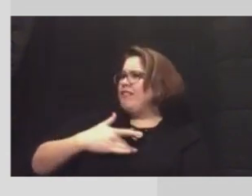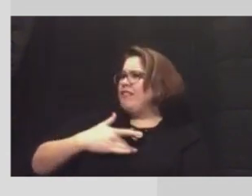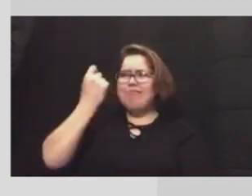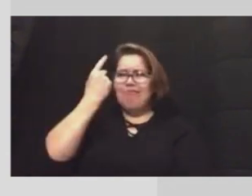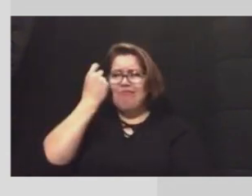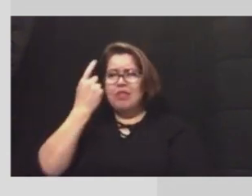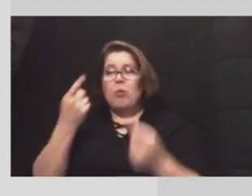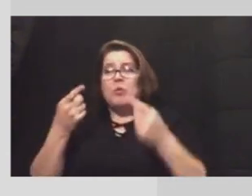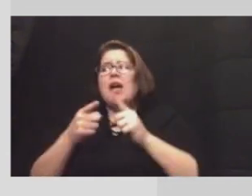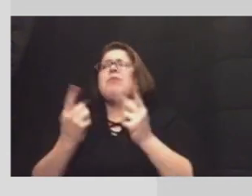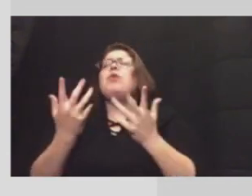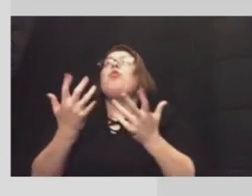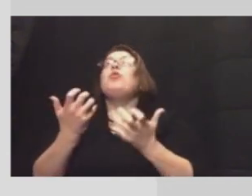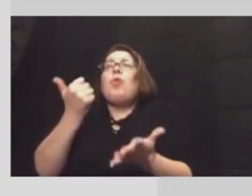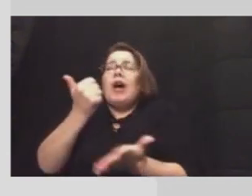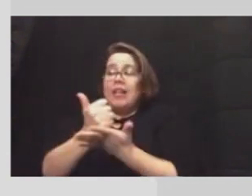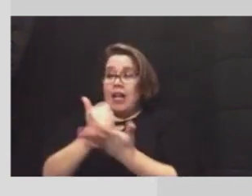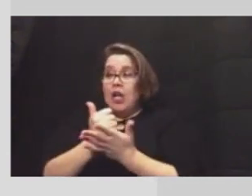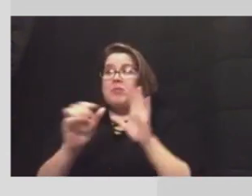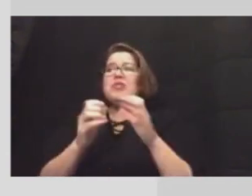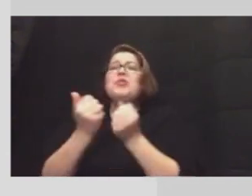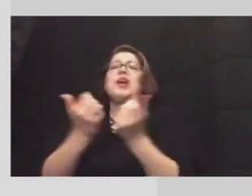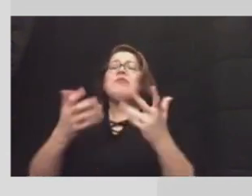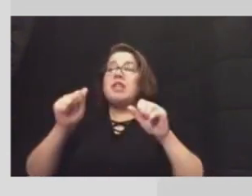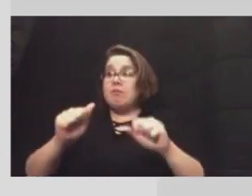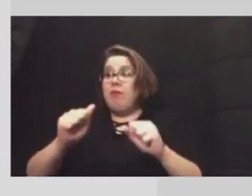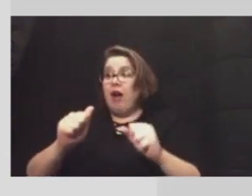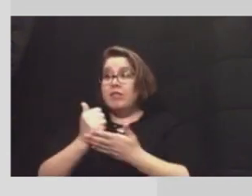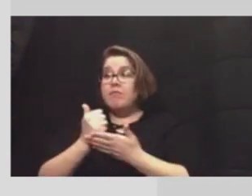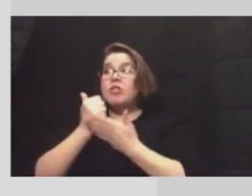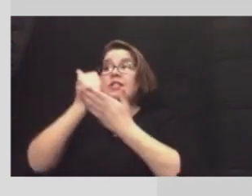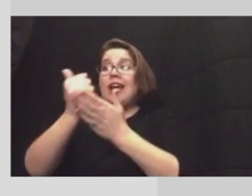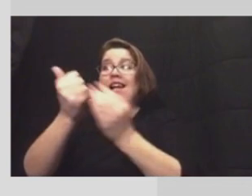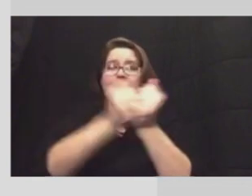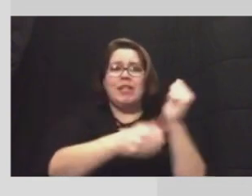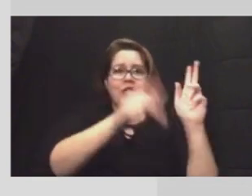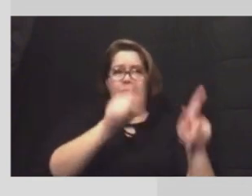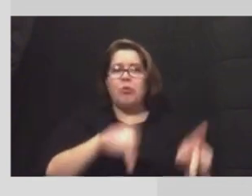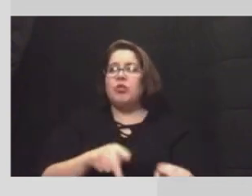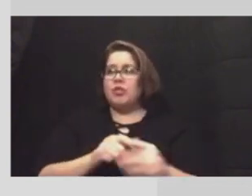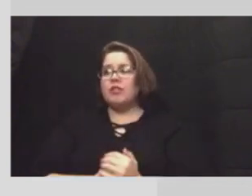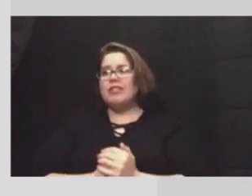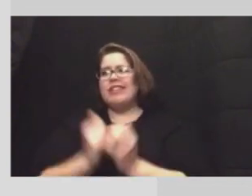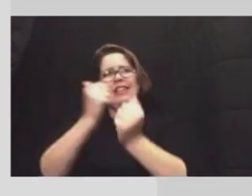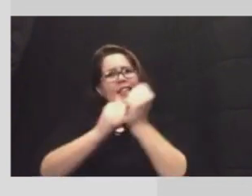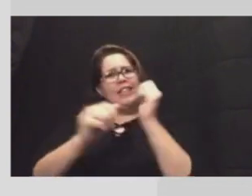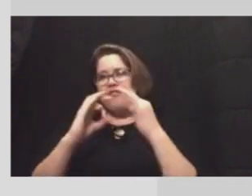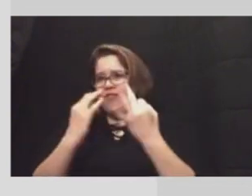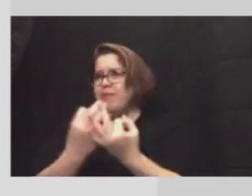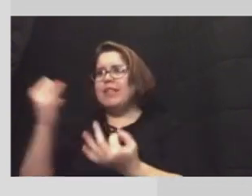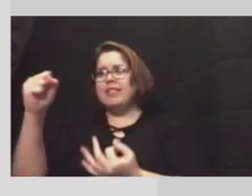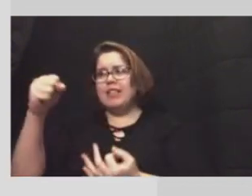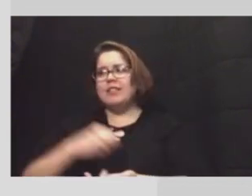we want to help and we're doing everything we can to help uh every individual out there every family out there